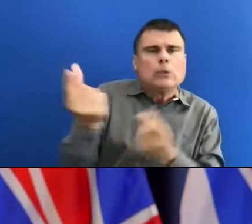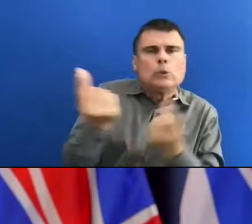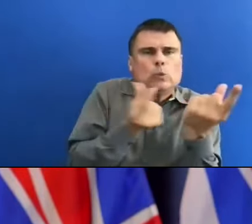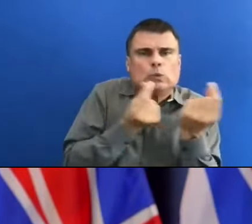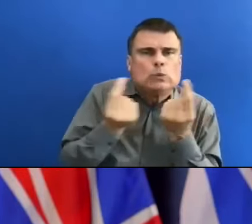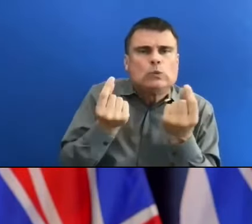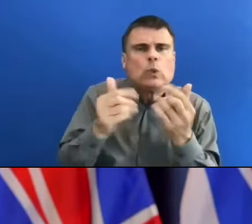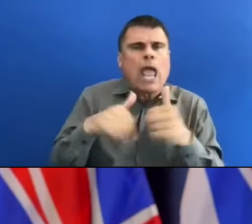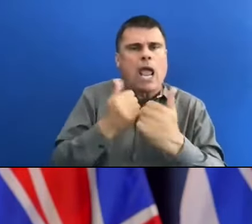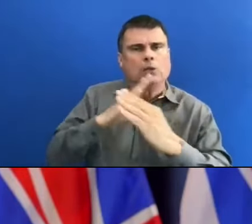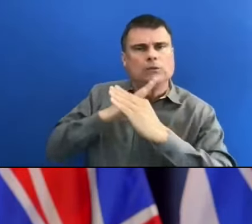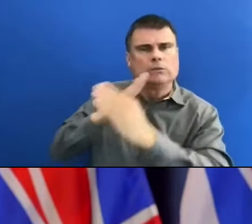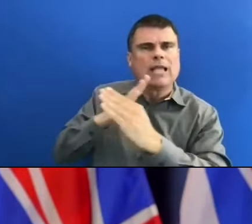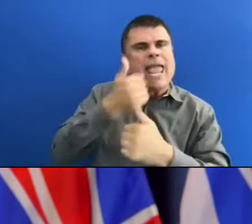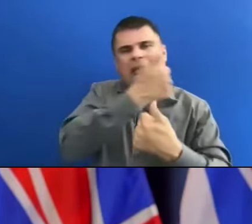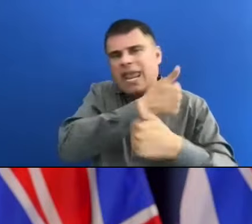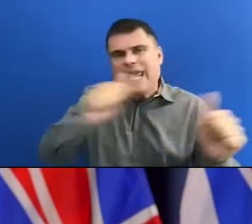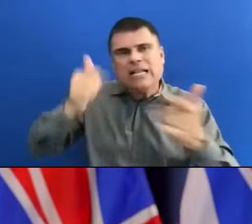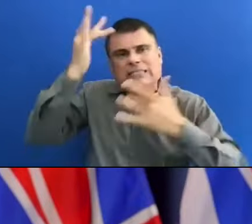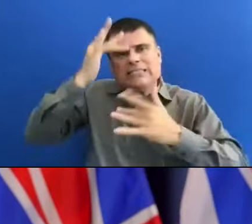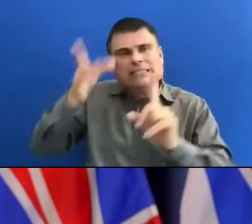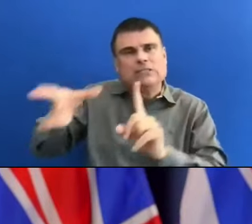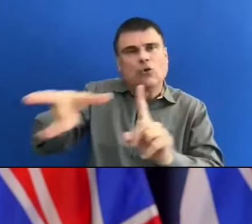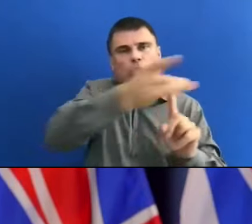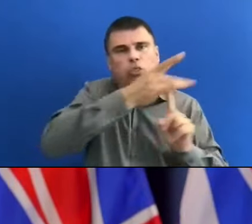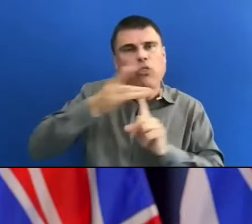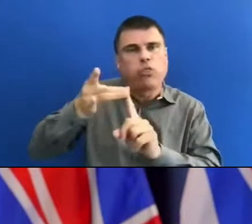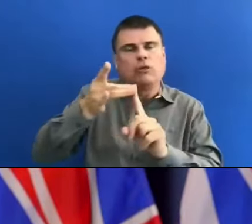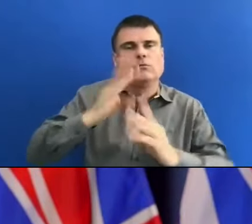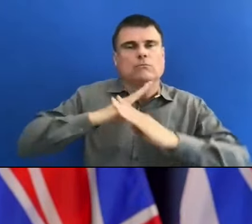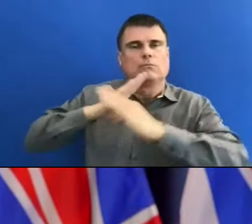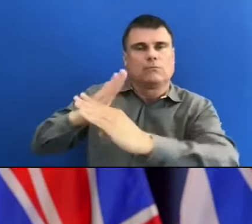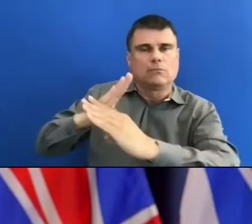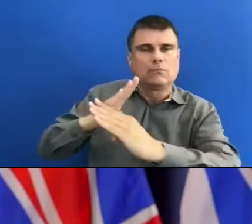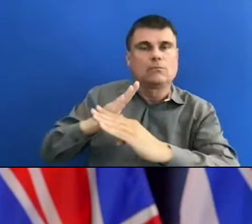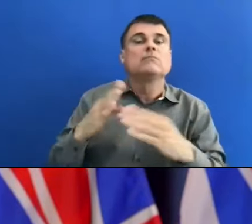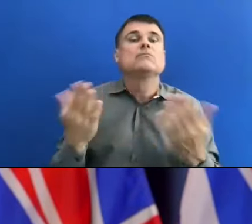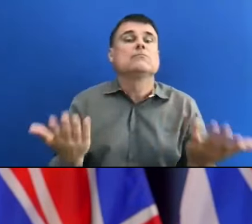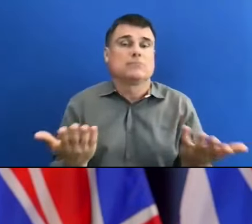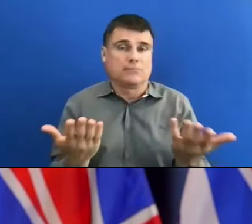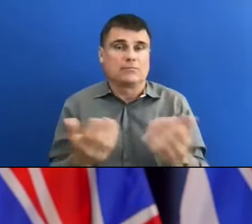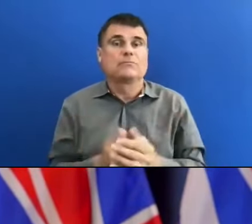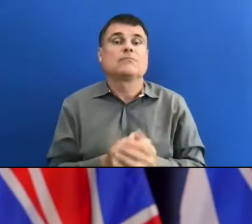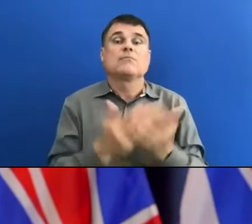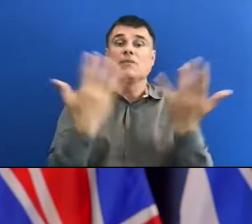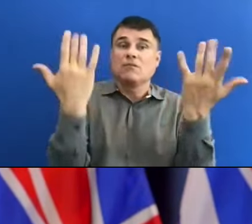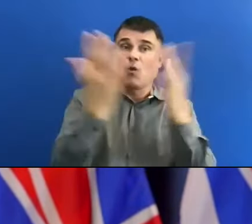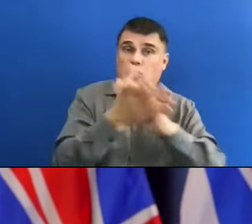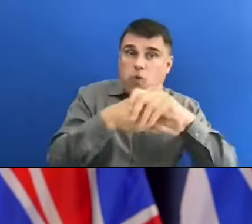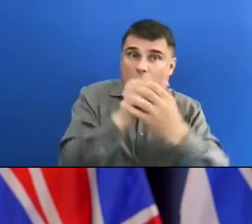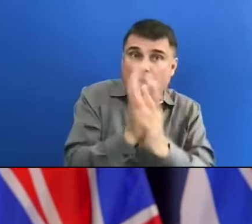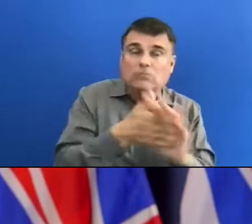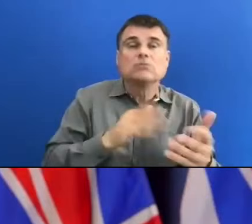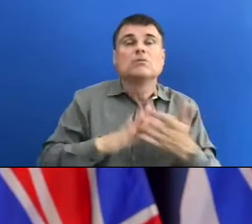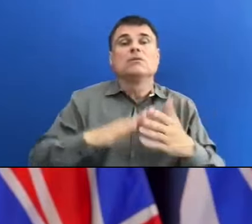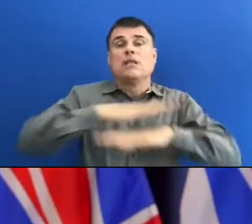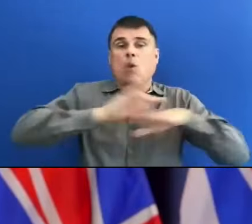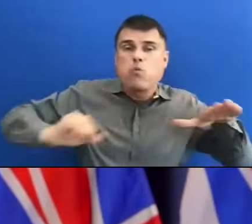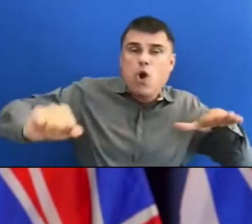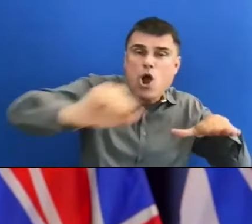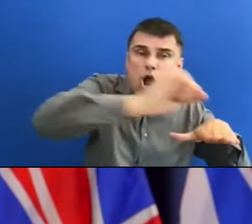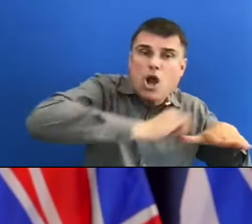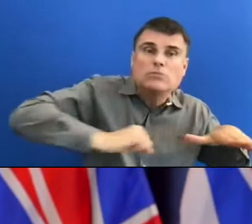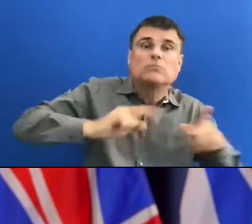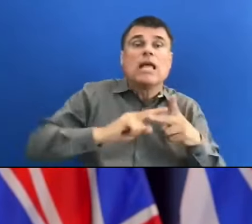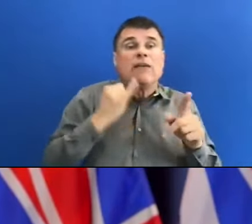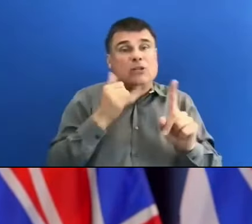the prevention include regular handwashing, regular cleaning of surfaces, staying home if you're sick, and of course,